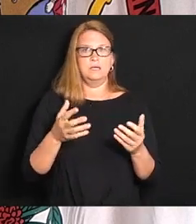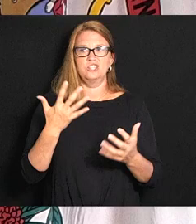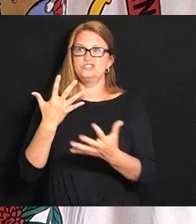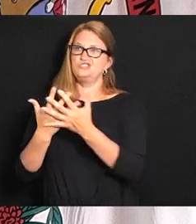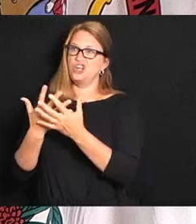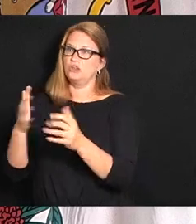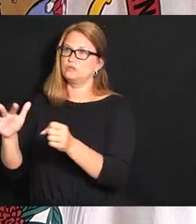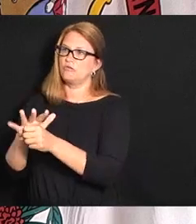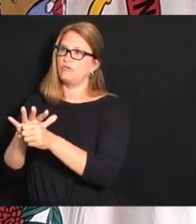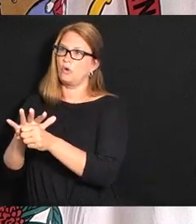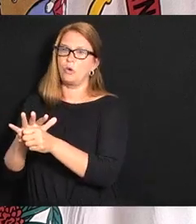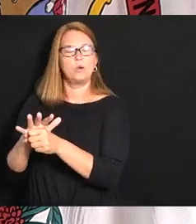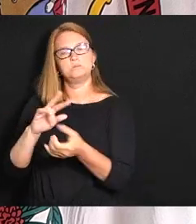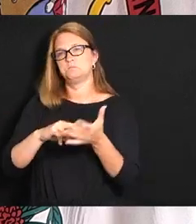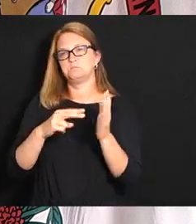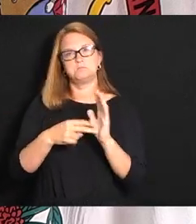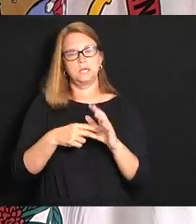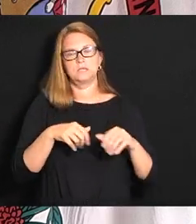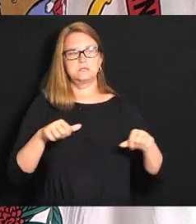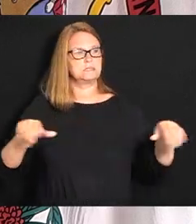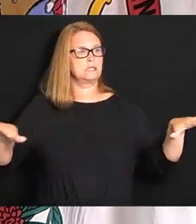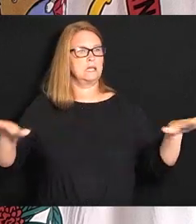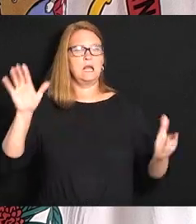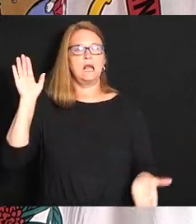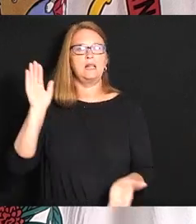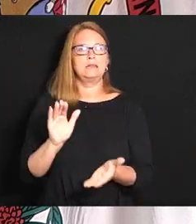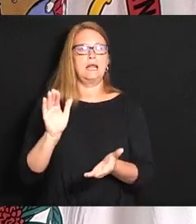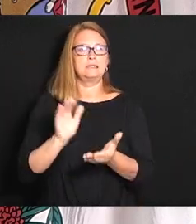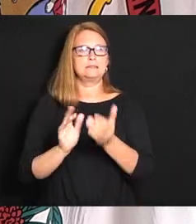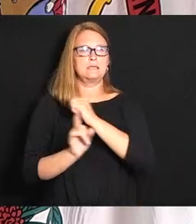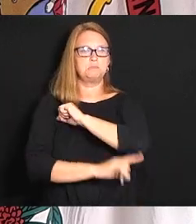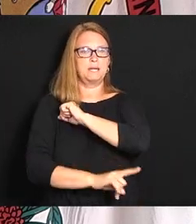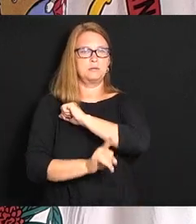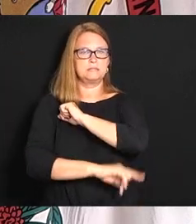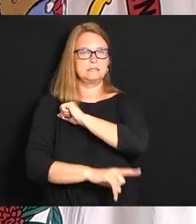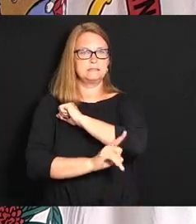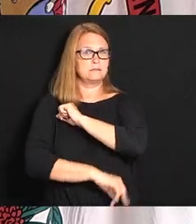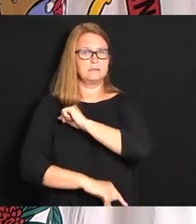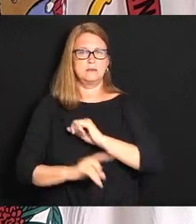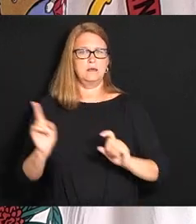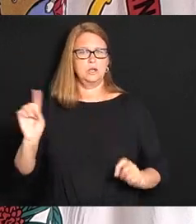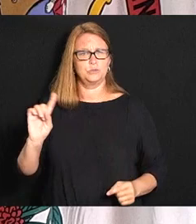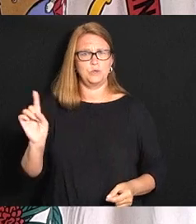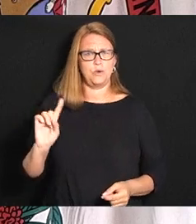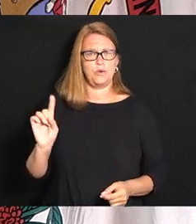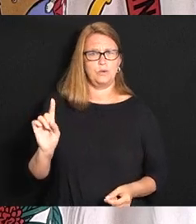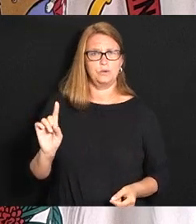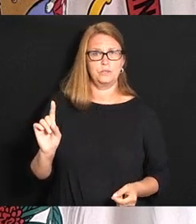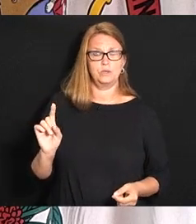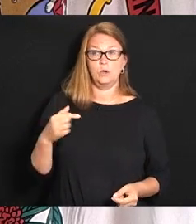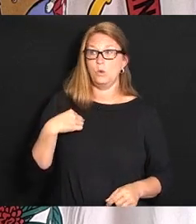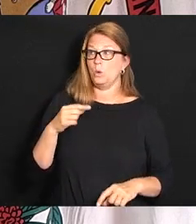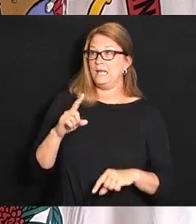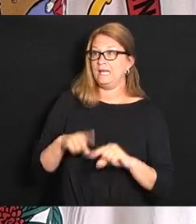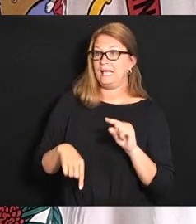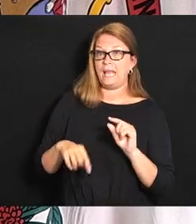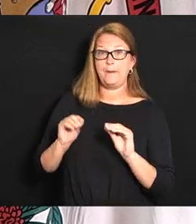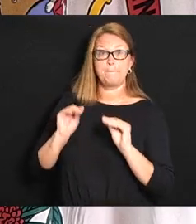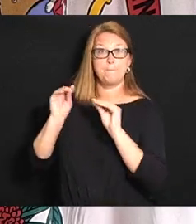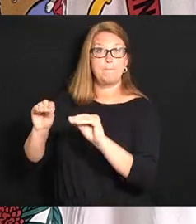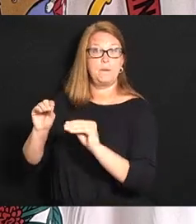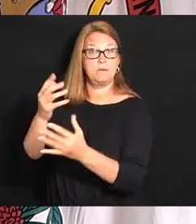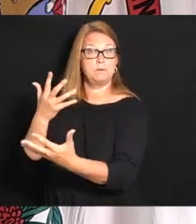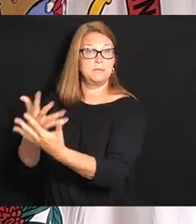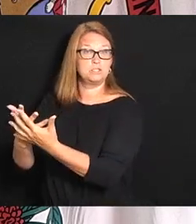full so therefore we're going to lessen the penalties lessen the penalties and everything and now we can't we can't put people in